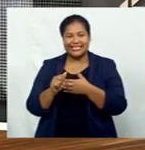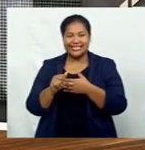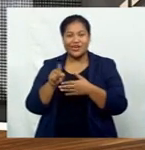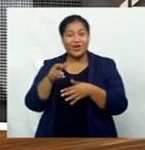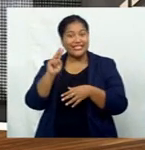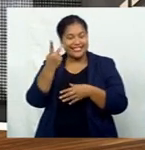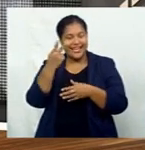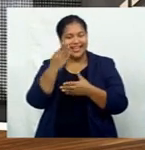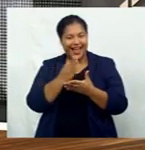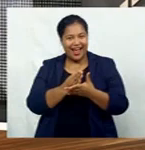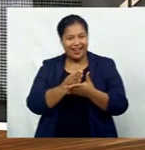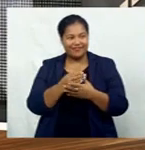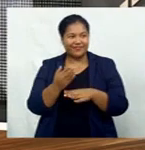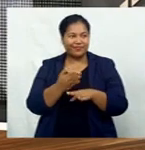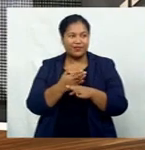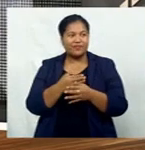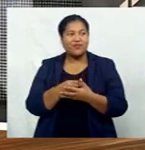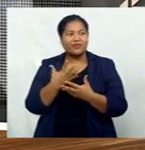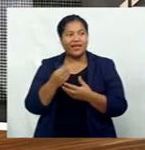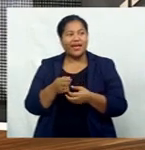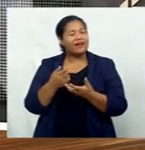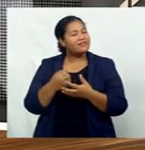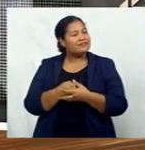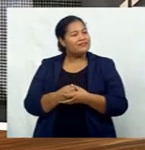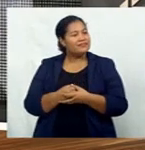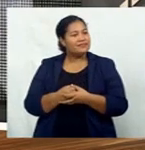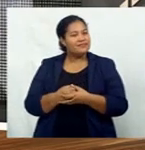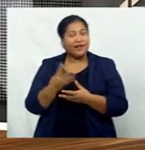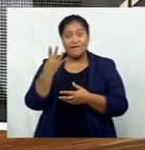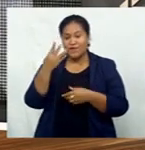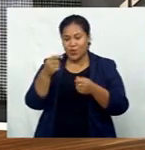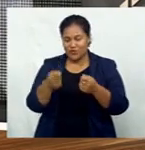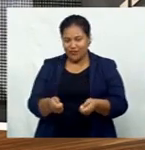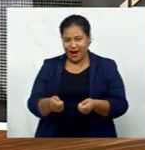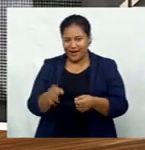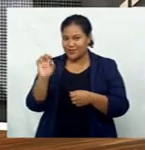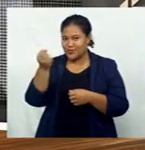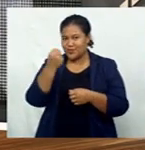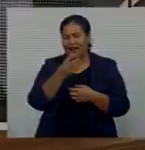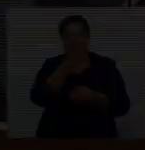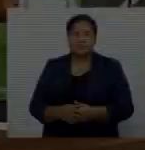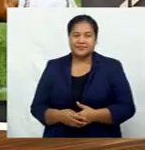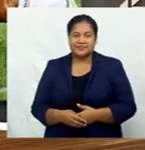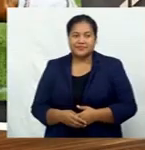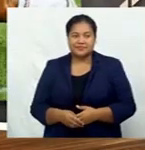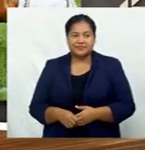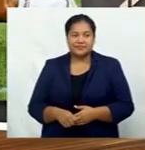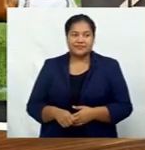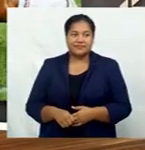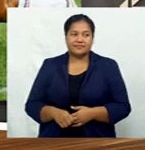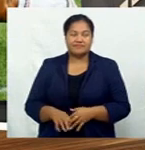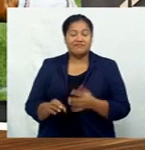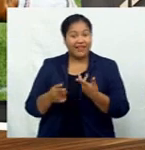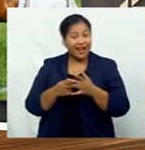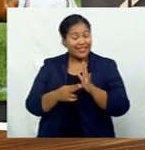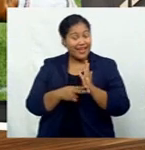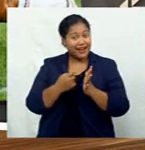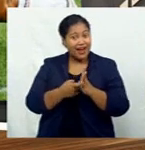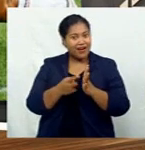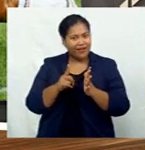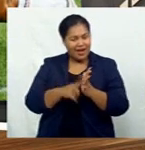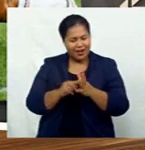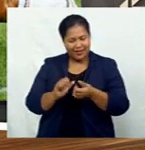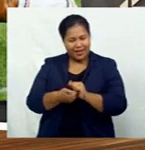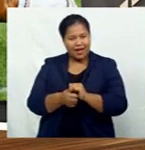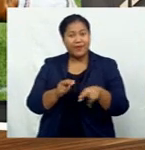the second half before the Chooks produced a stunning four-try burst to win 40 points to 22. In another NRL match, Fiji